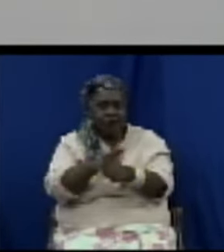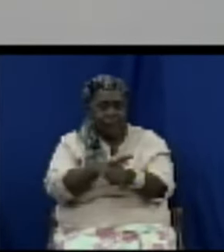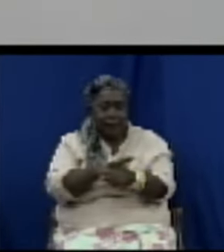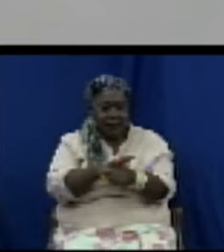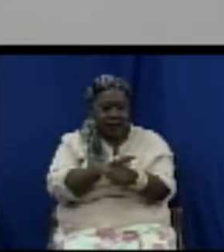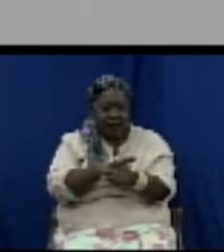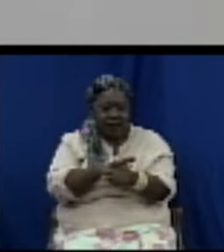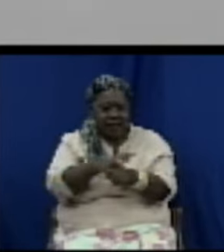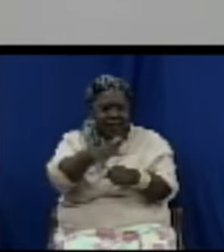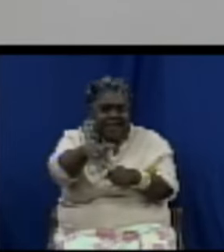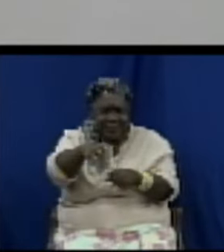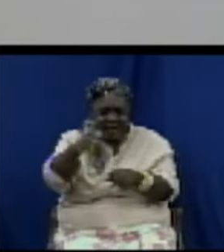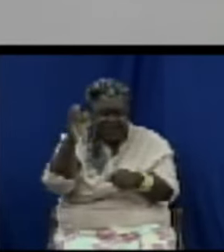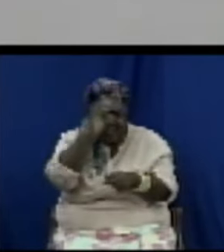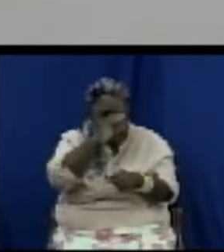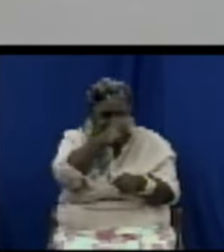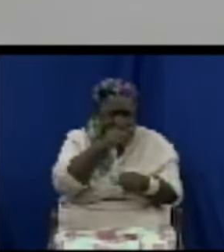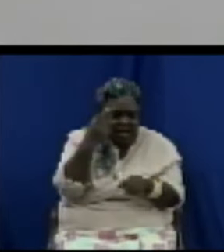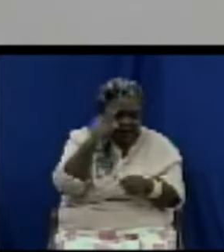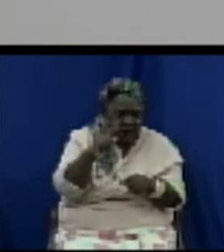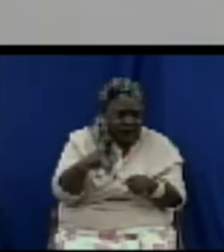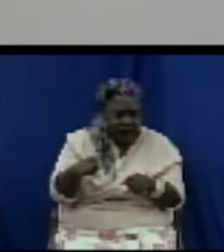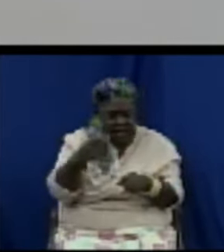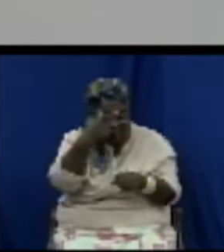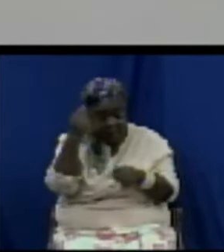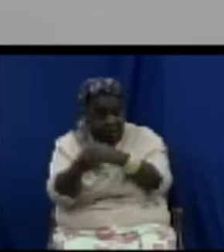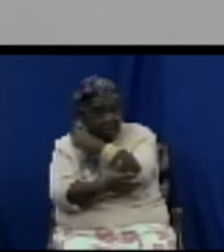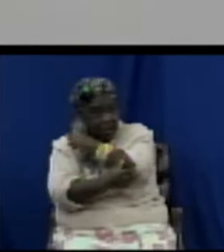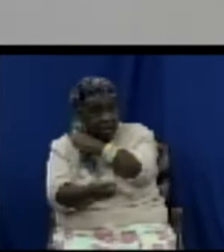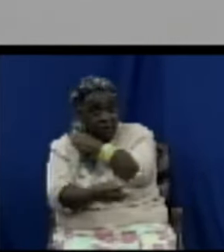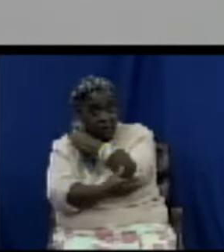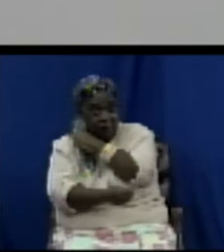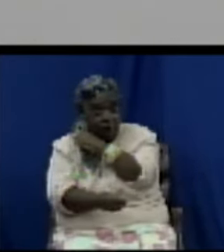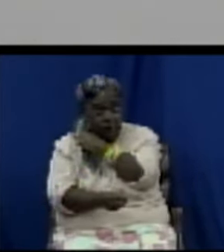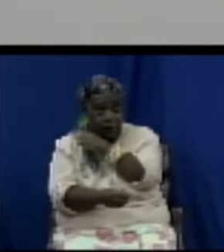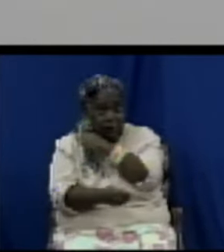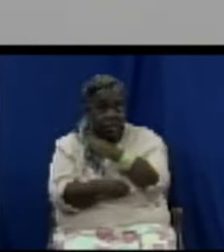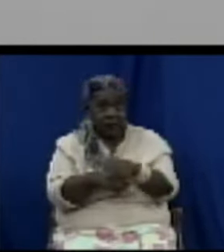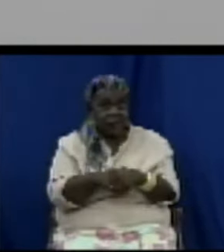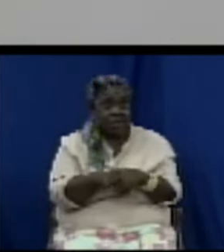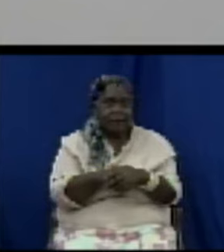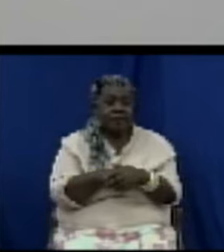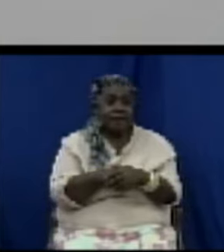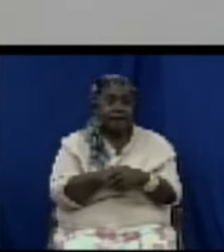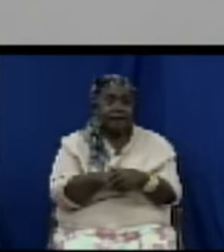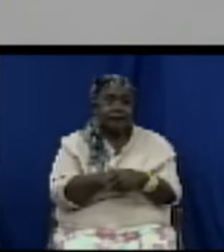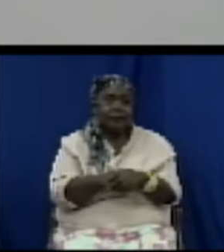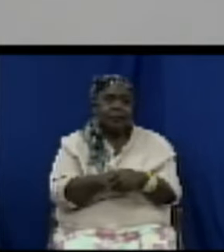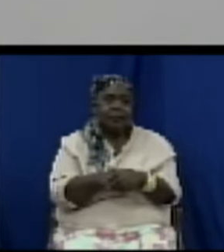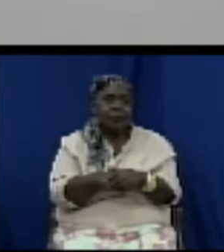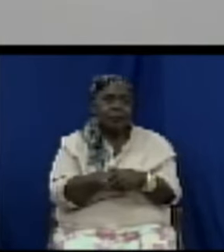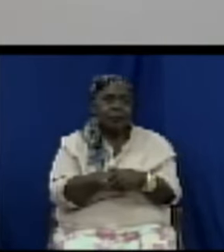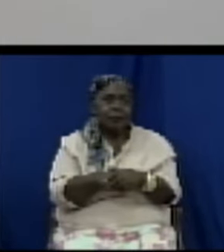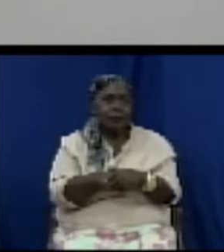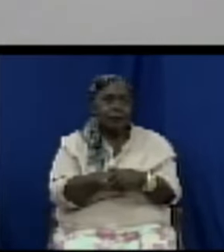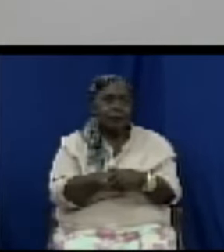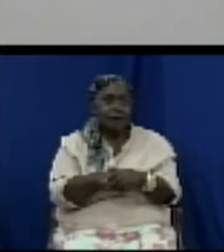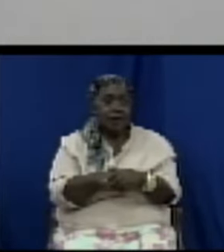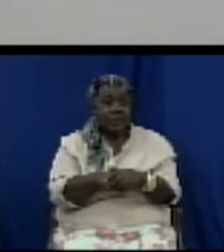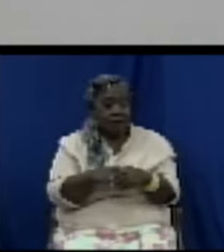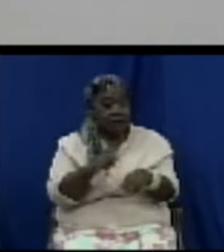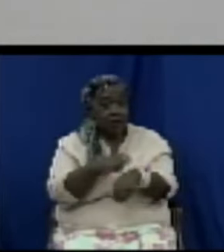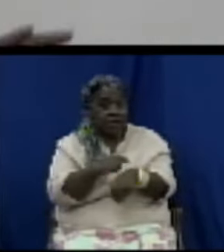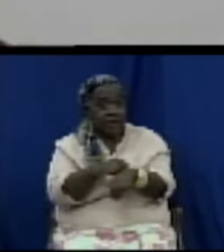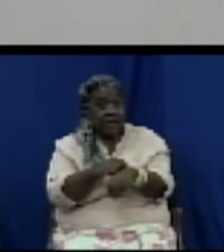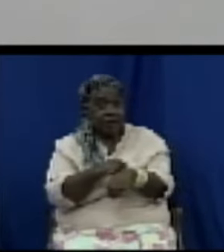the poverty is very acute especially around the landfill and there are times